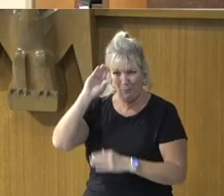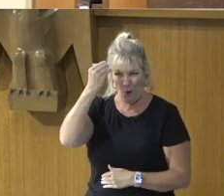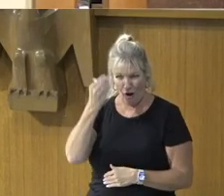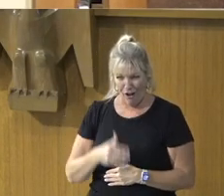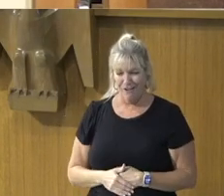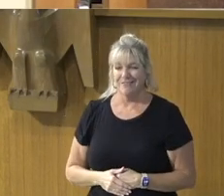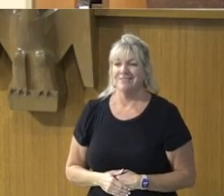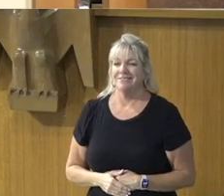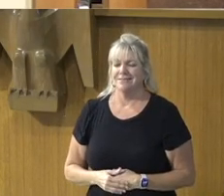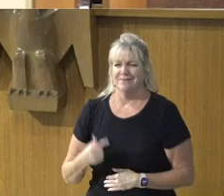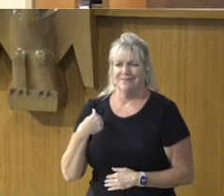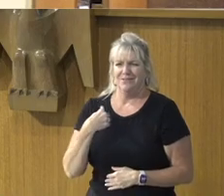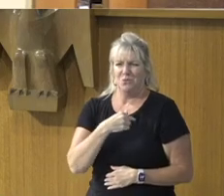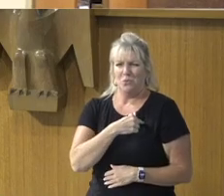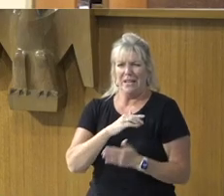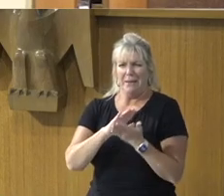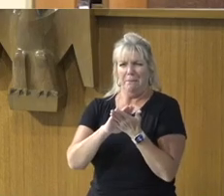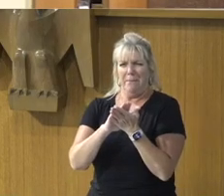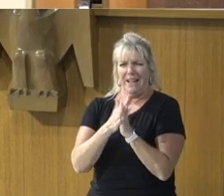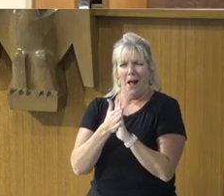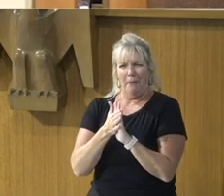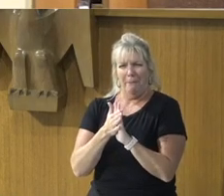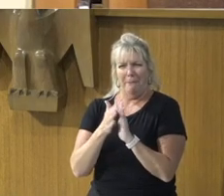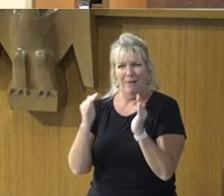something, Considerably, Less,